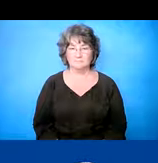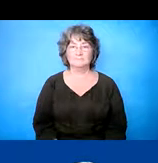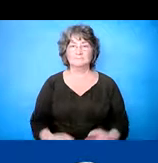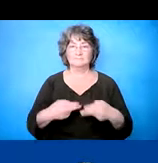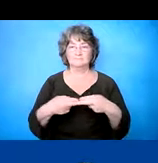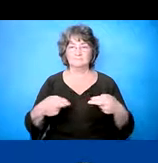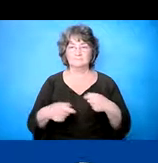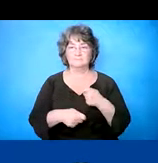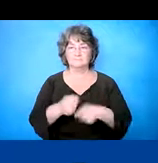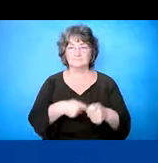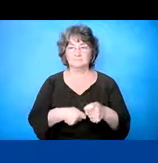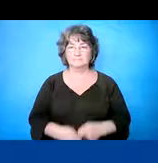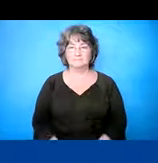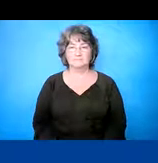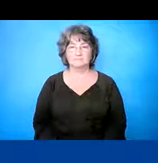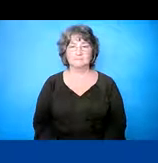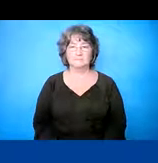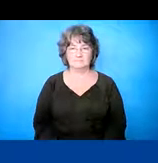This is the next slide, please.